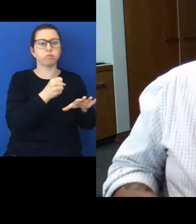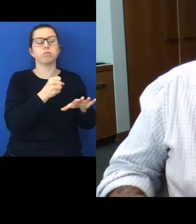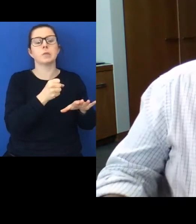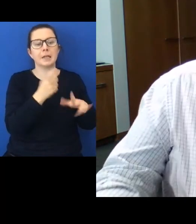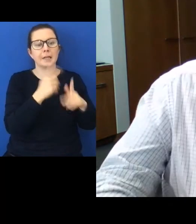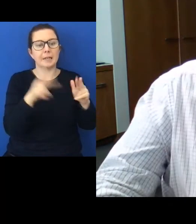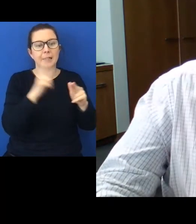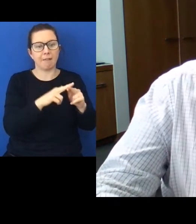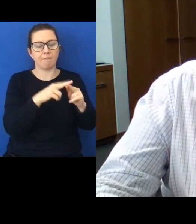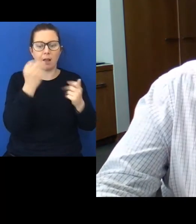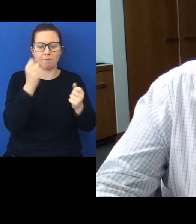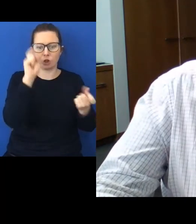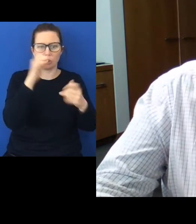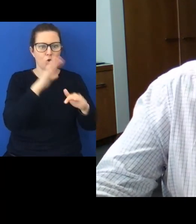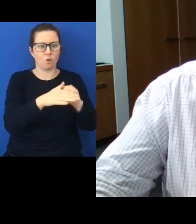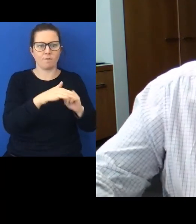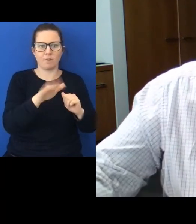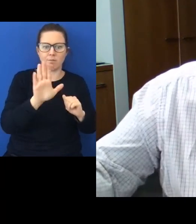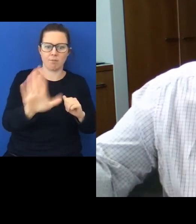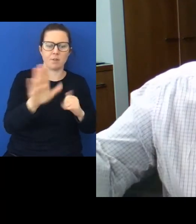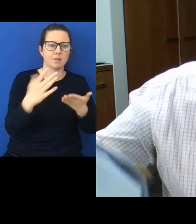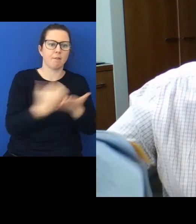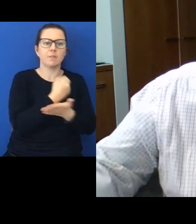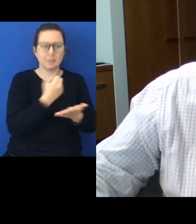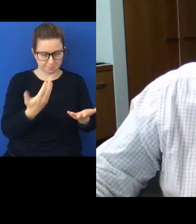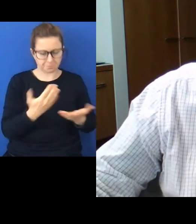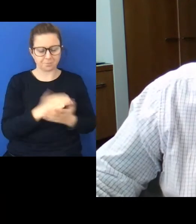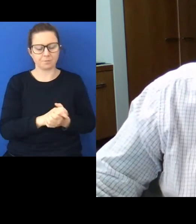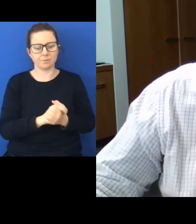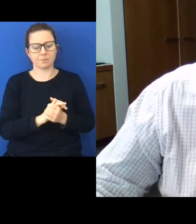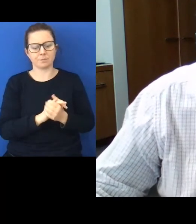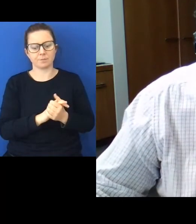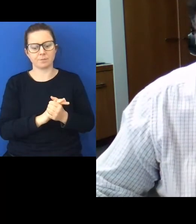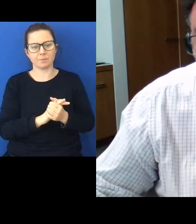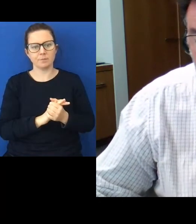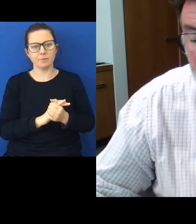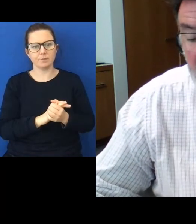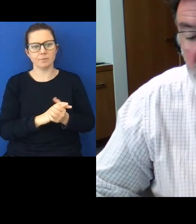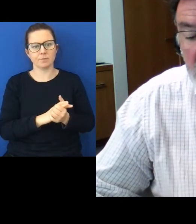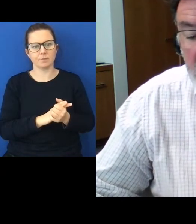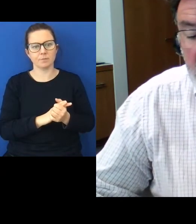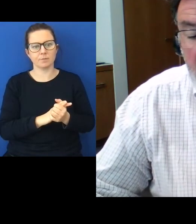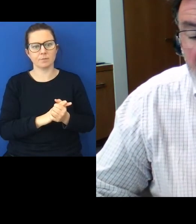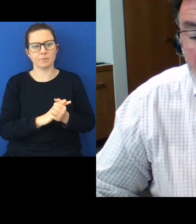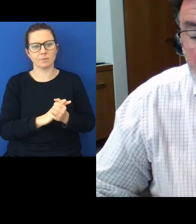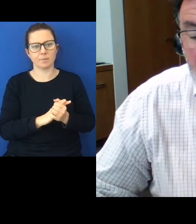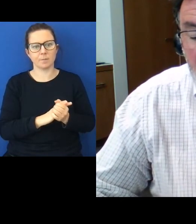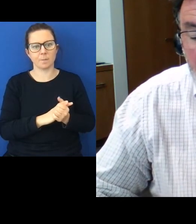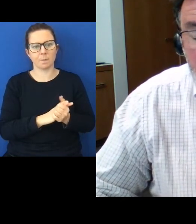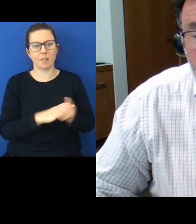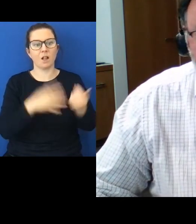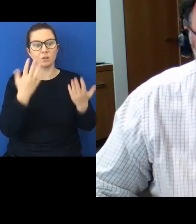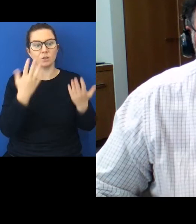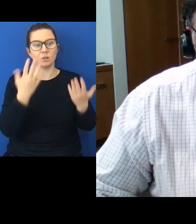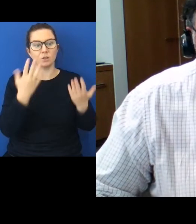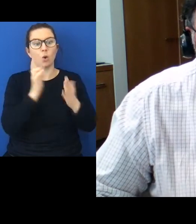concern about the safety of the child so this is one of the areas where I've said New Zealand